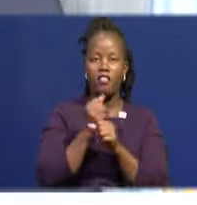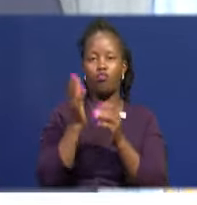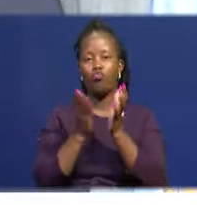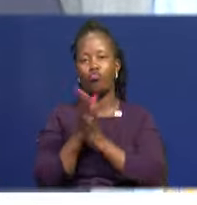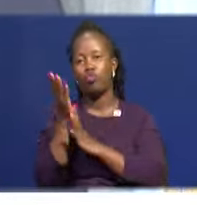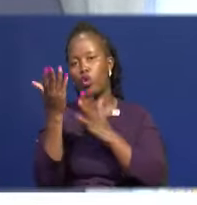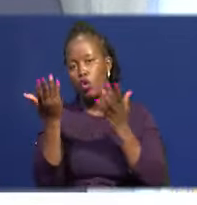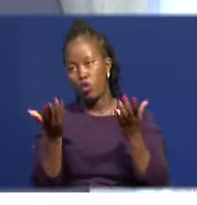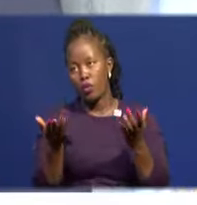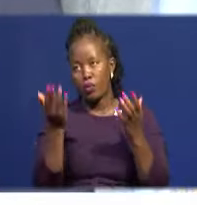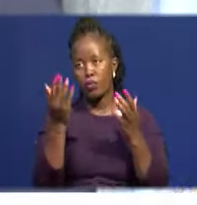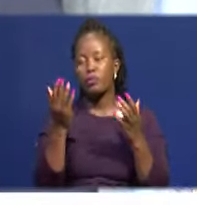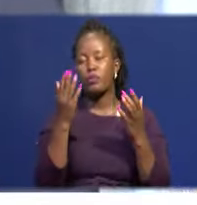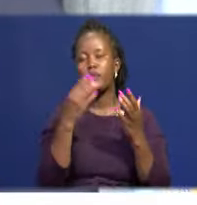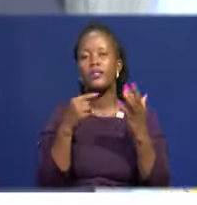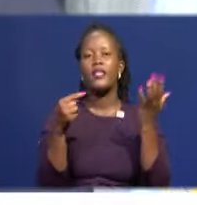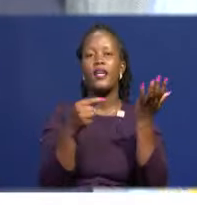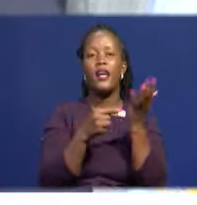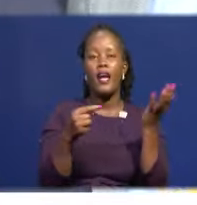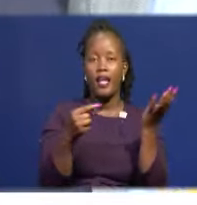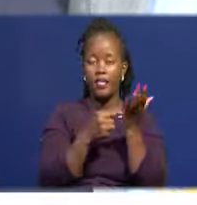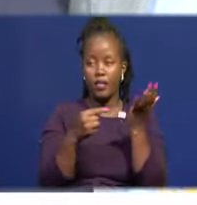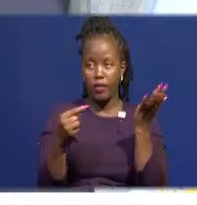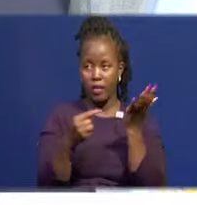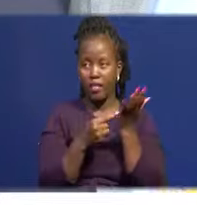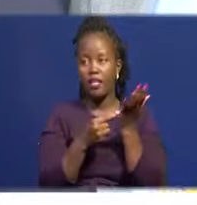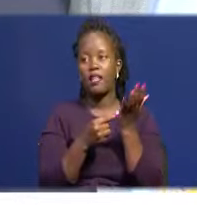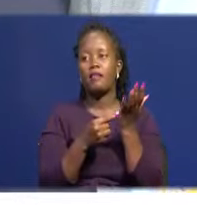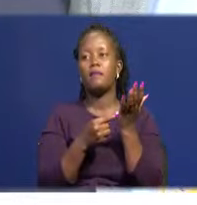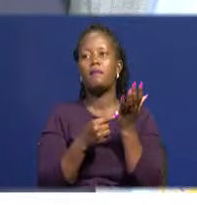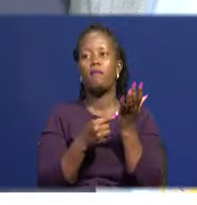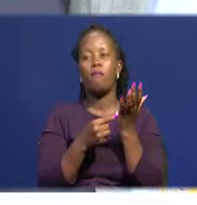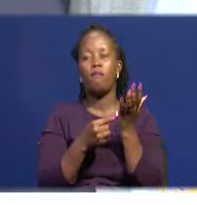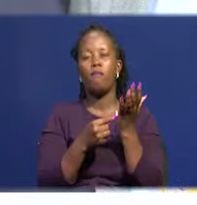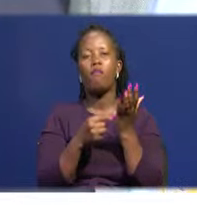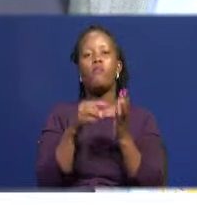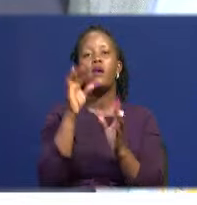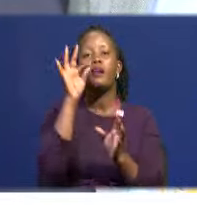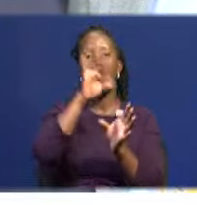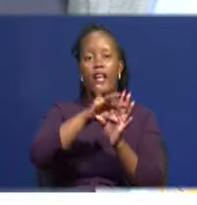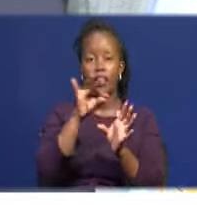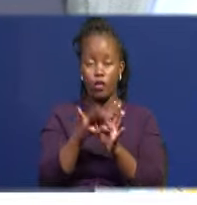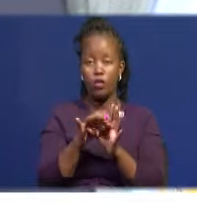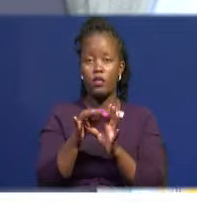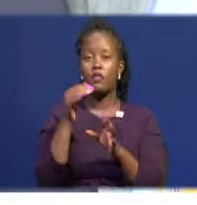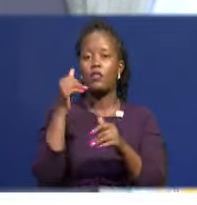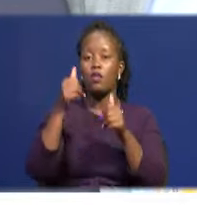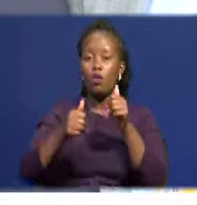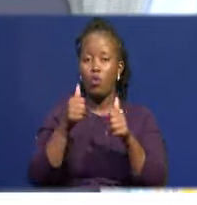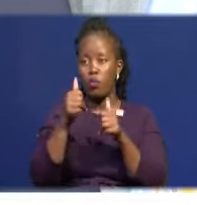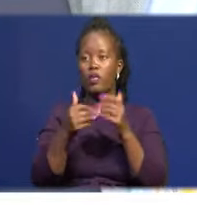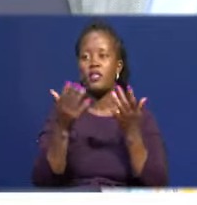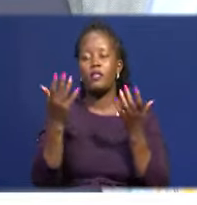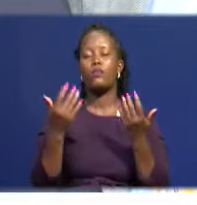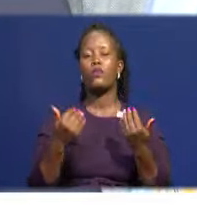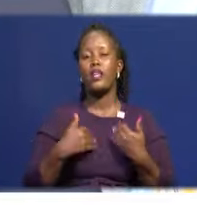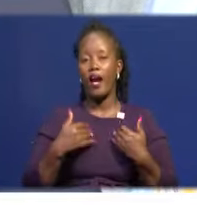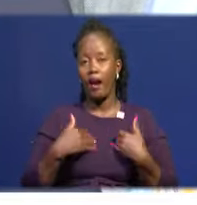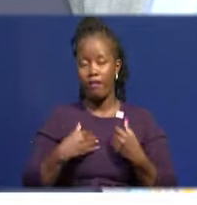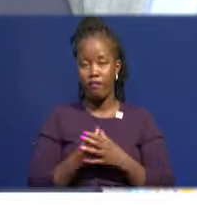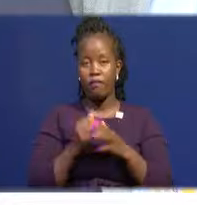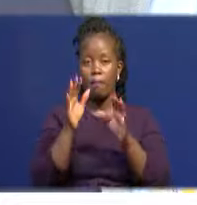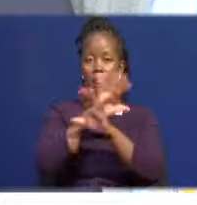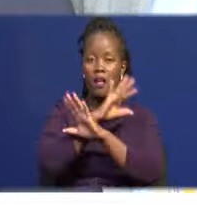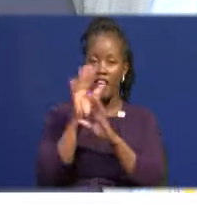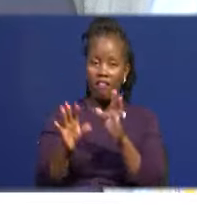electronically election, which is unprecedented. All measures